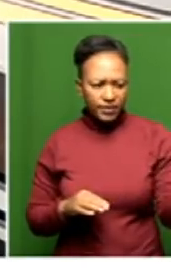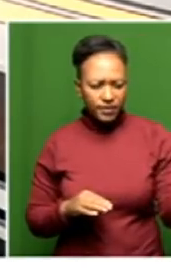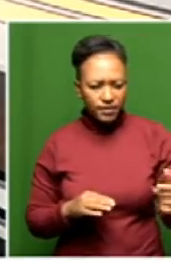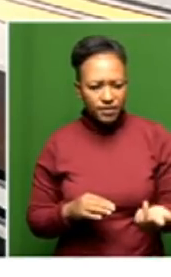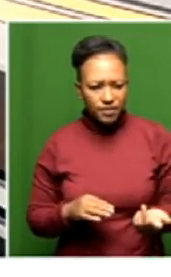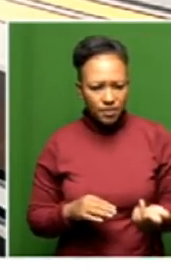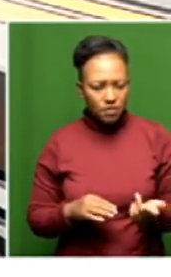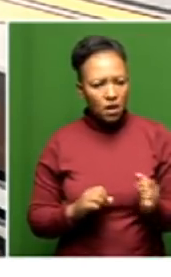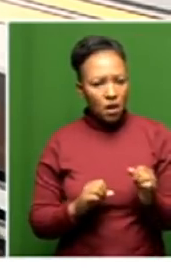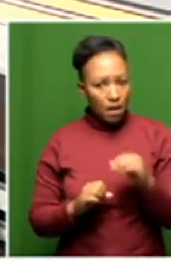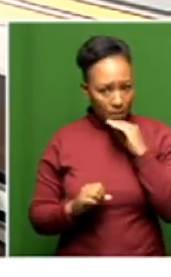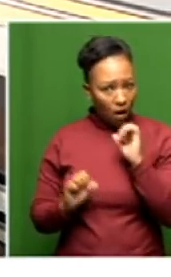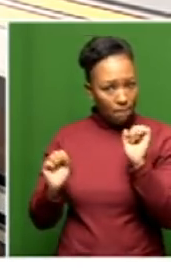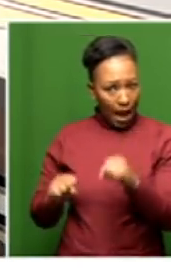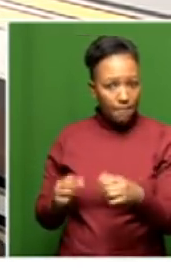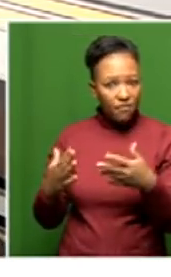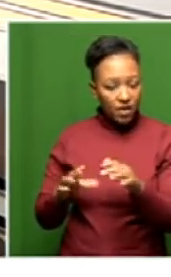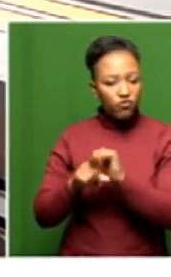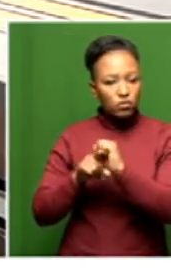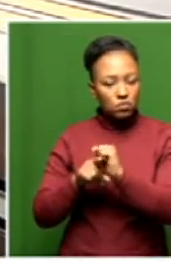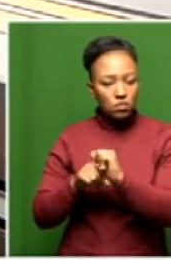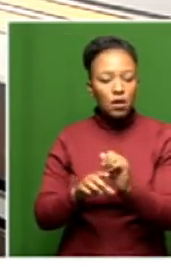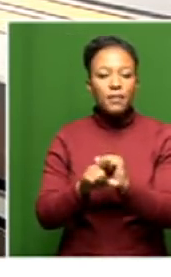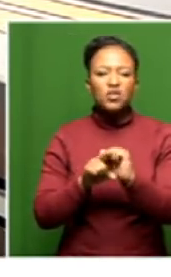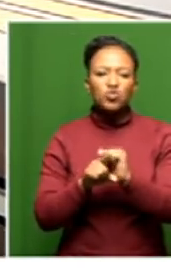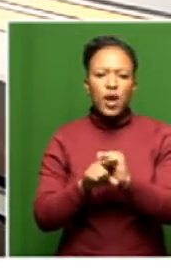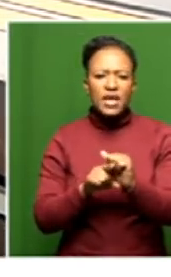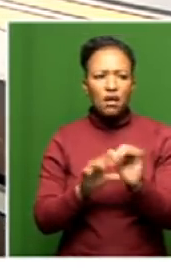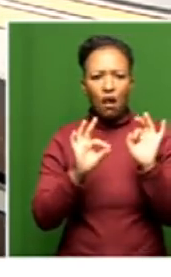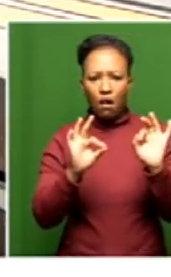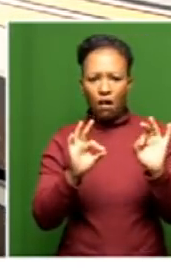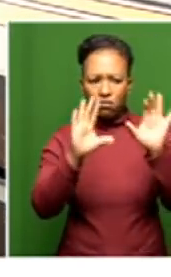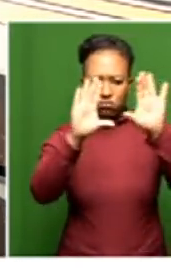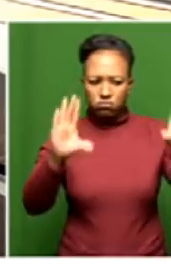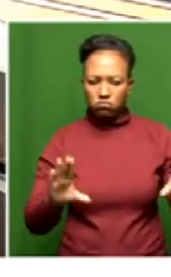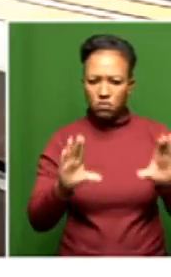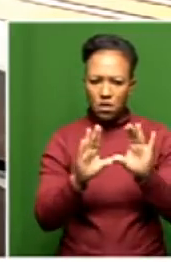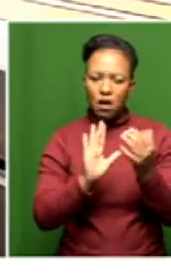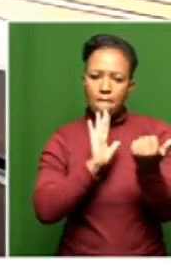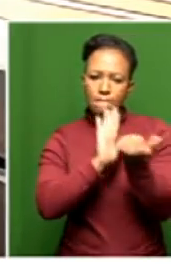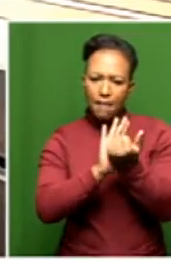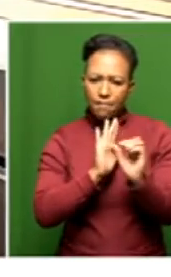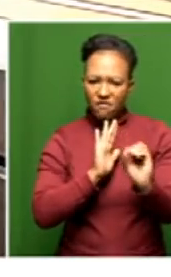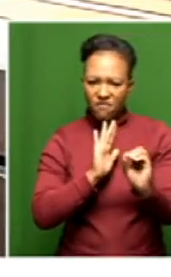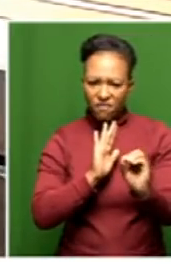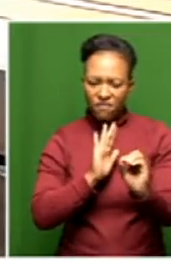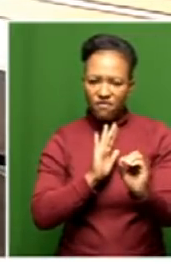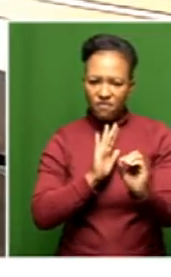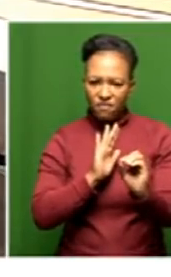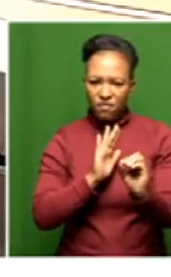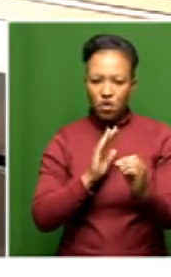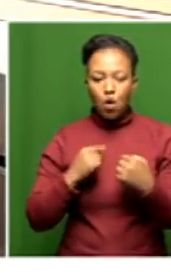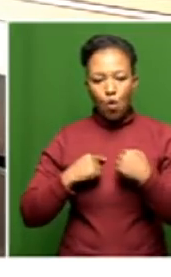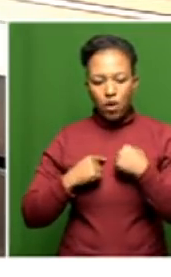Okay, so they agreed to the training. Is the training accredited? Well, we are an accredited